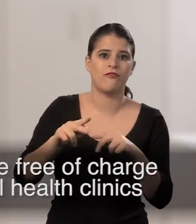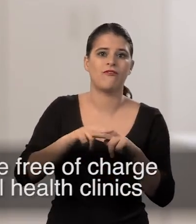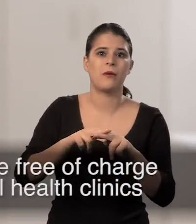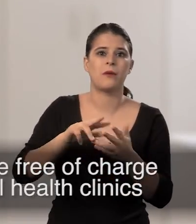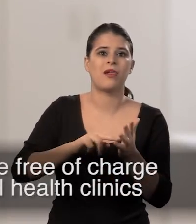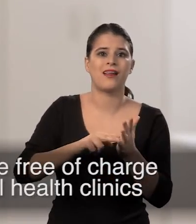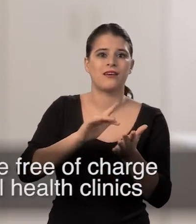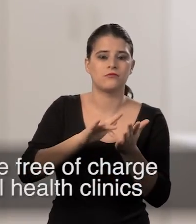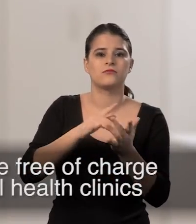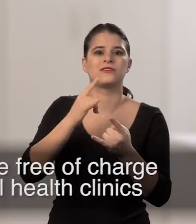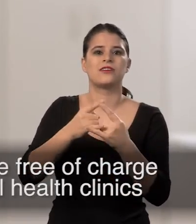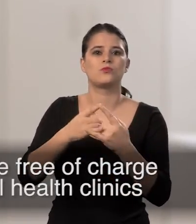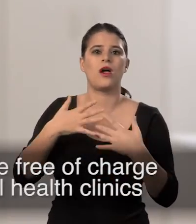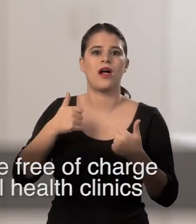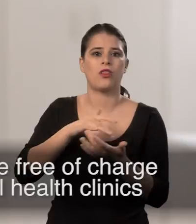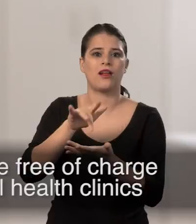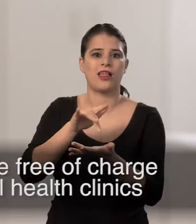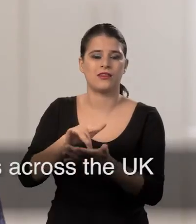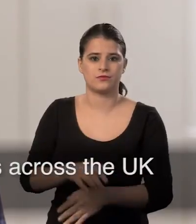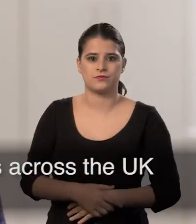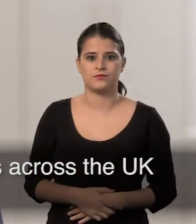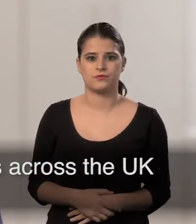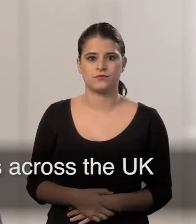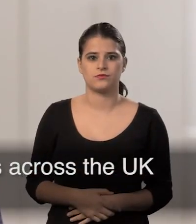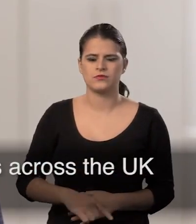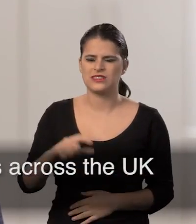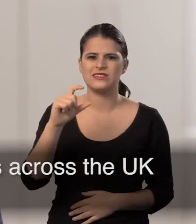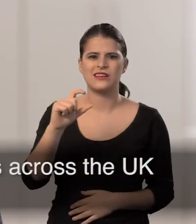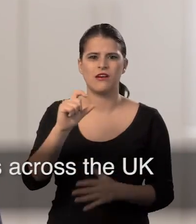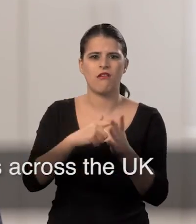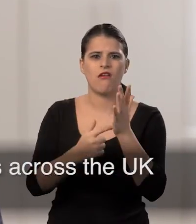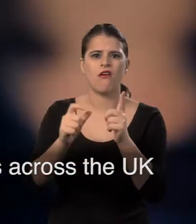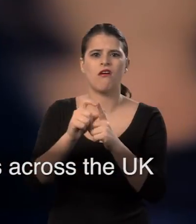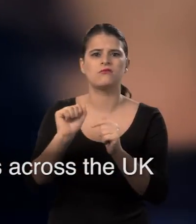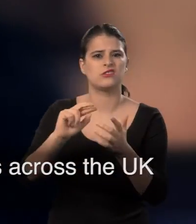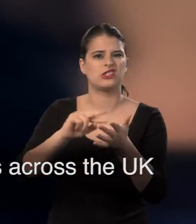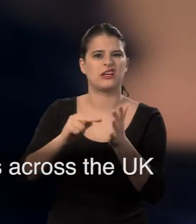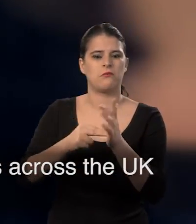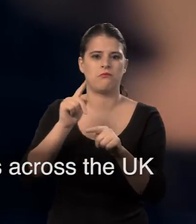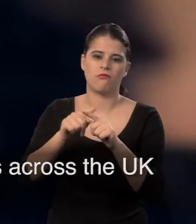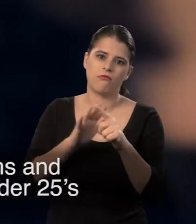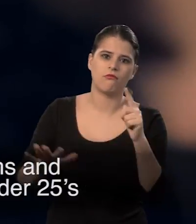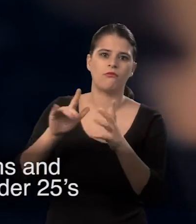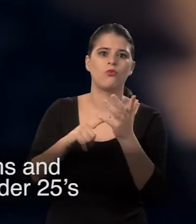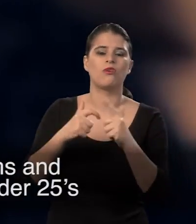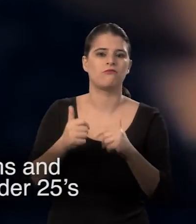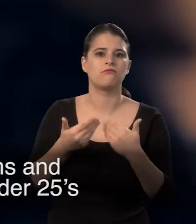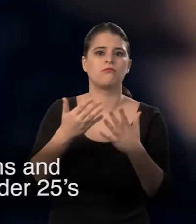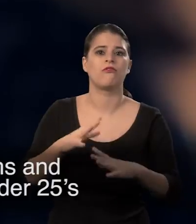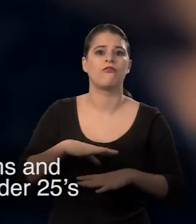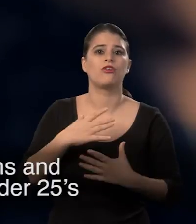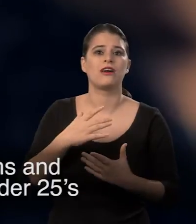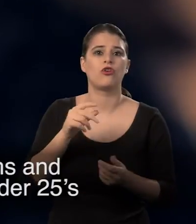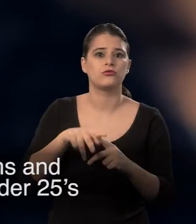from most family planning sexual health clinics. The C-Card is a scheme in most areas across the UK that offers free